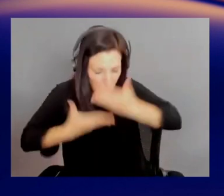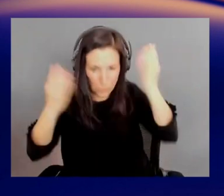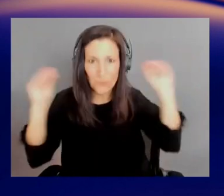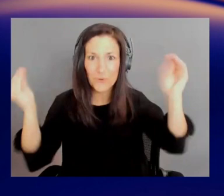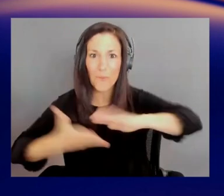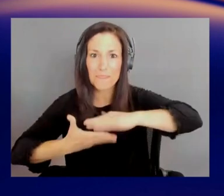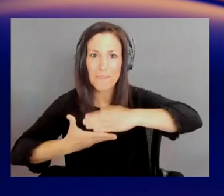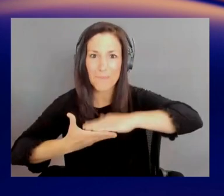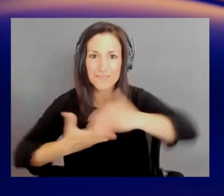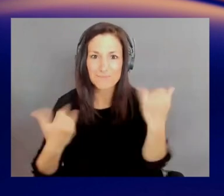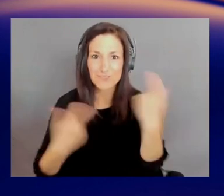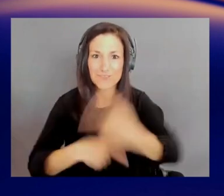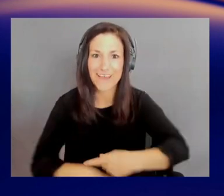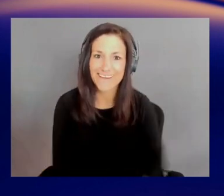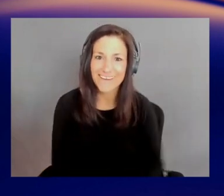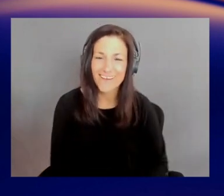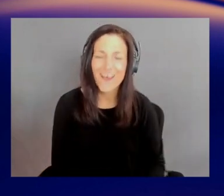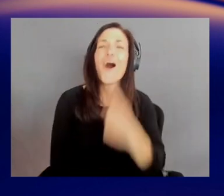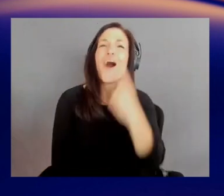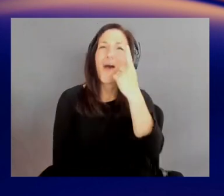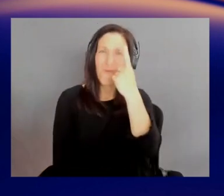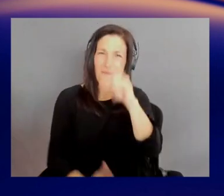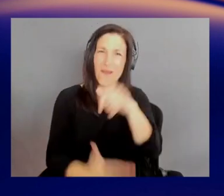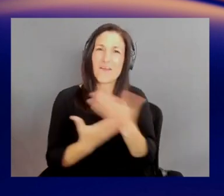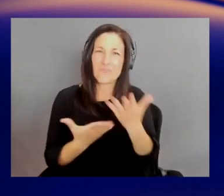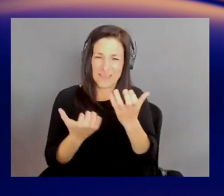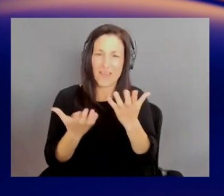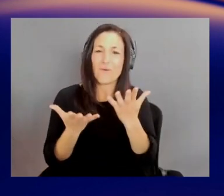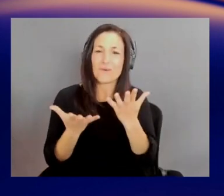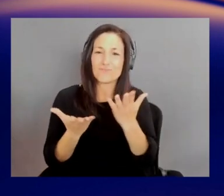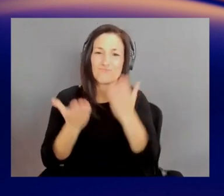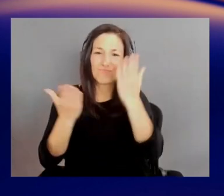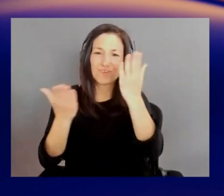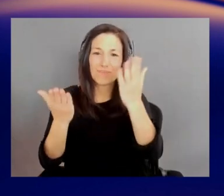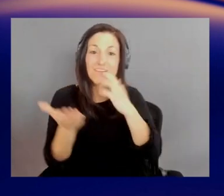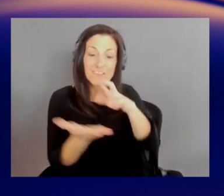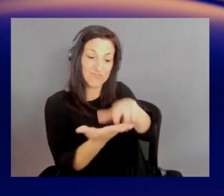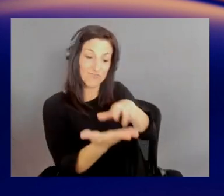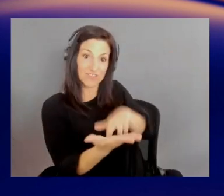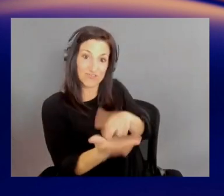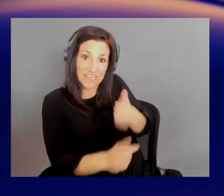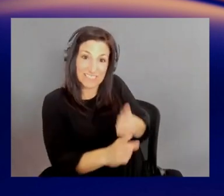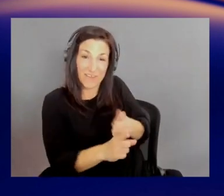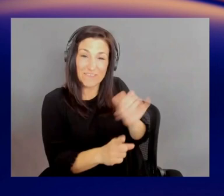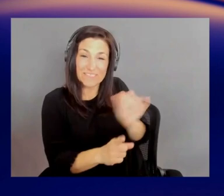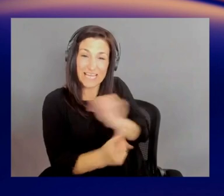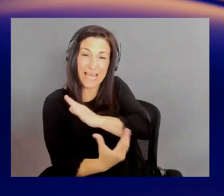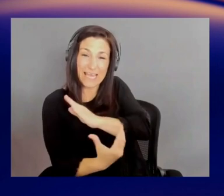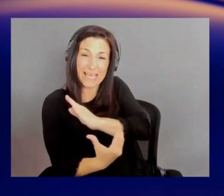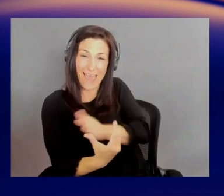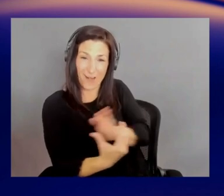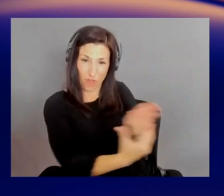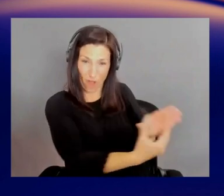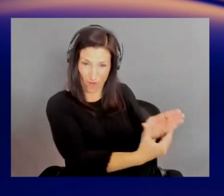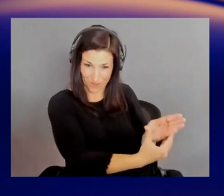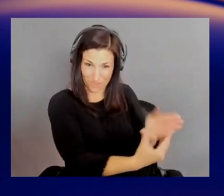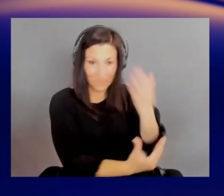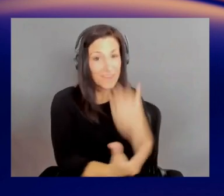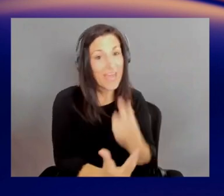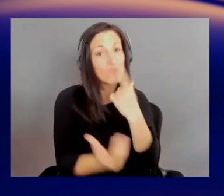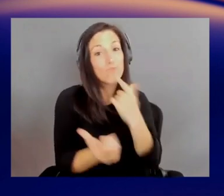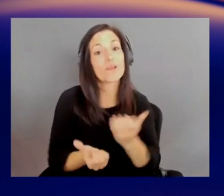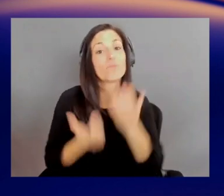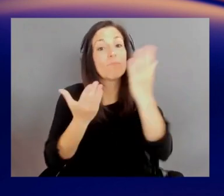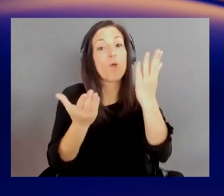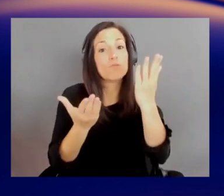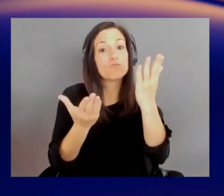You know, the only other thing I'd recommend is, like I said, the registry is a catalog. Anybody can propose to list their data on the